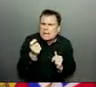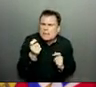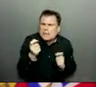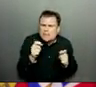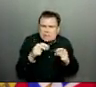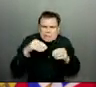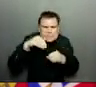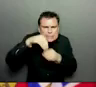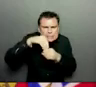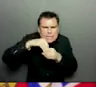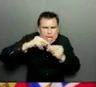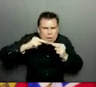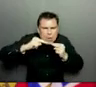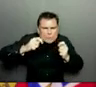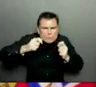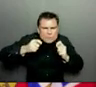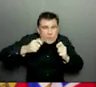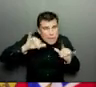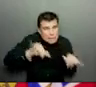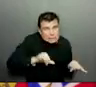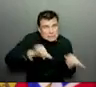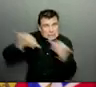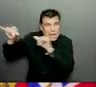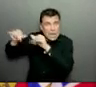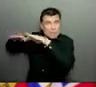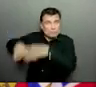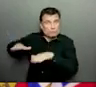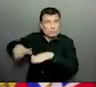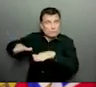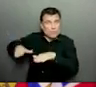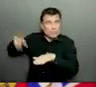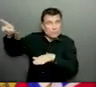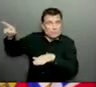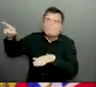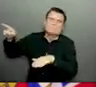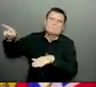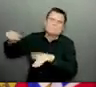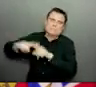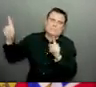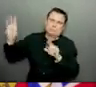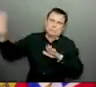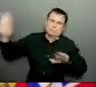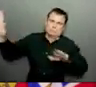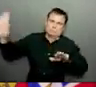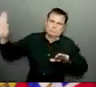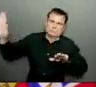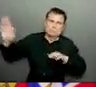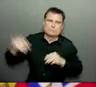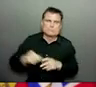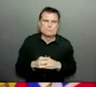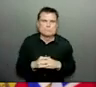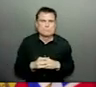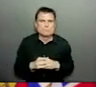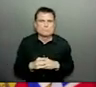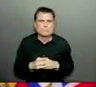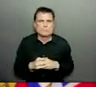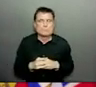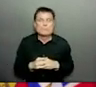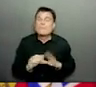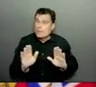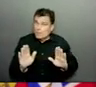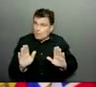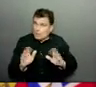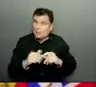British Columbia. I think the other important thing to note is that so far, these changes don't seem to